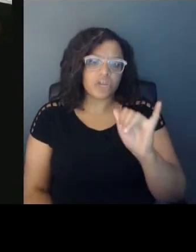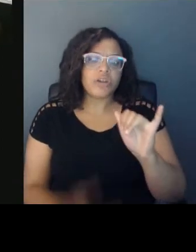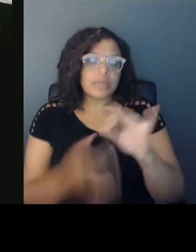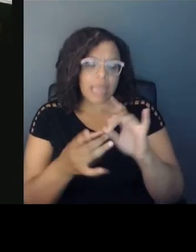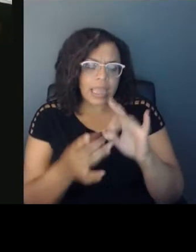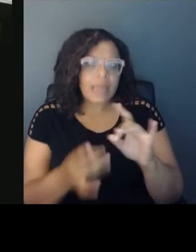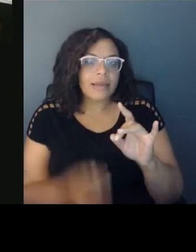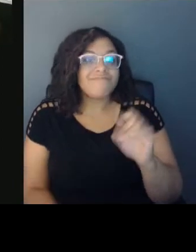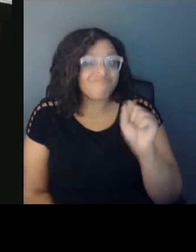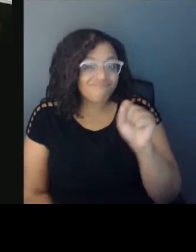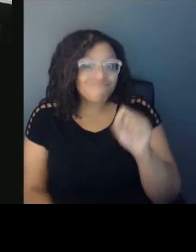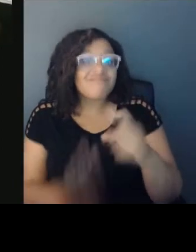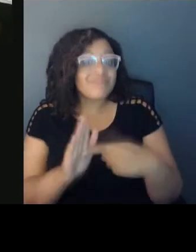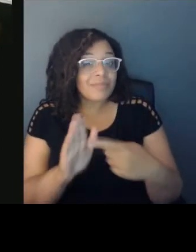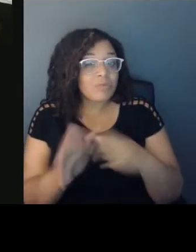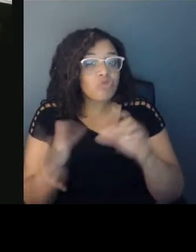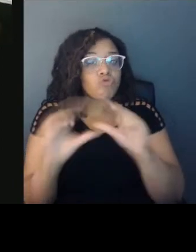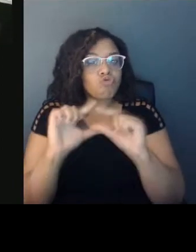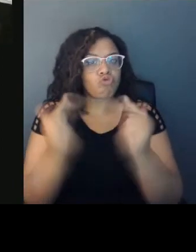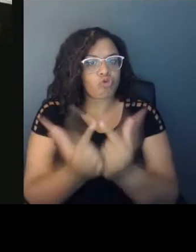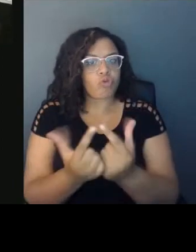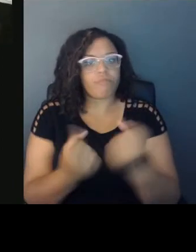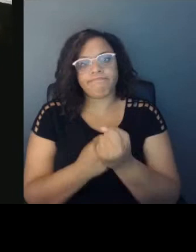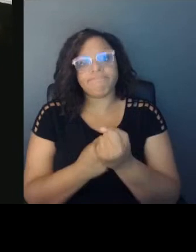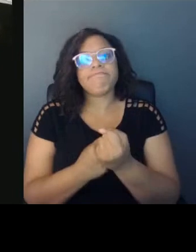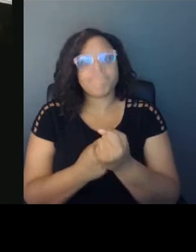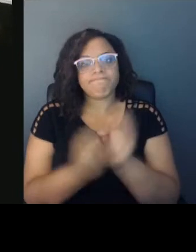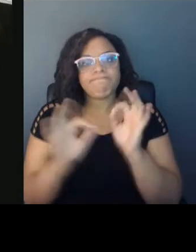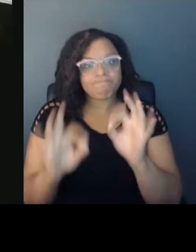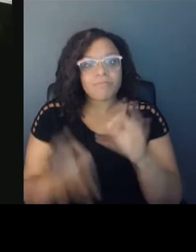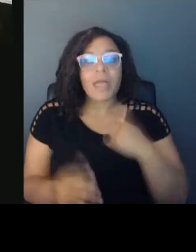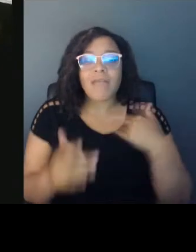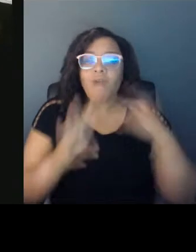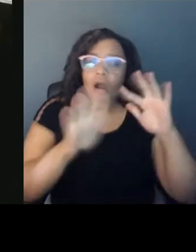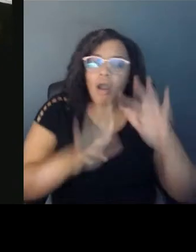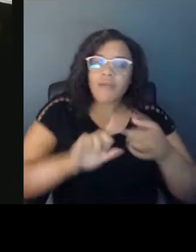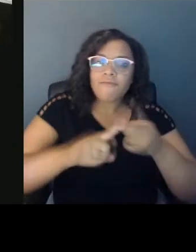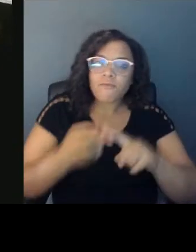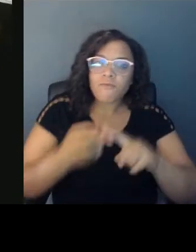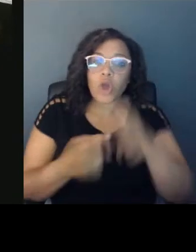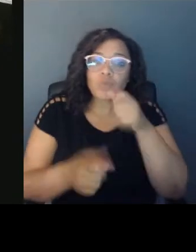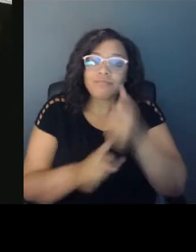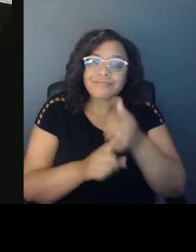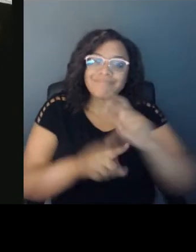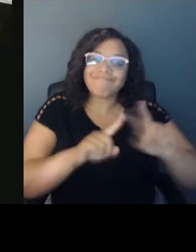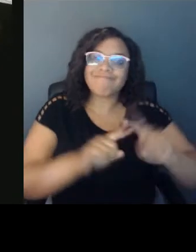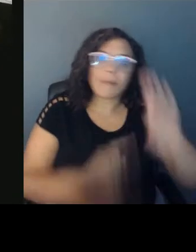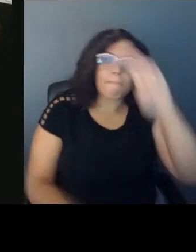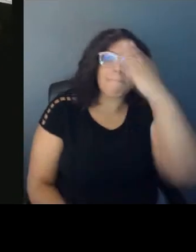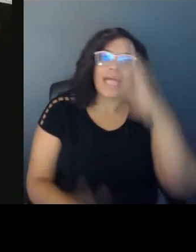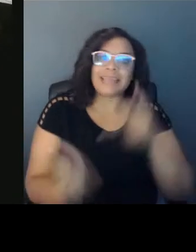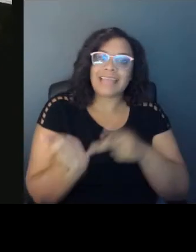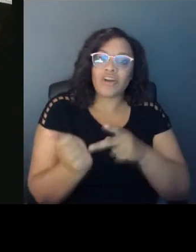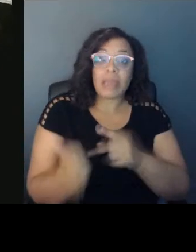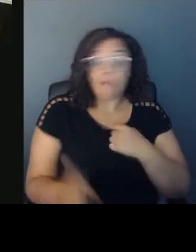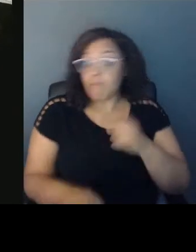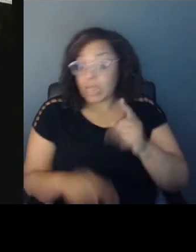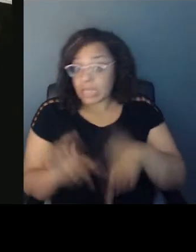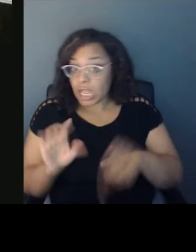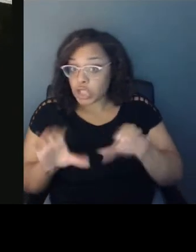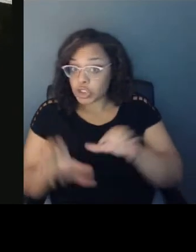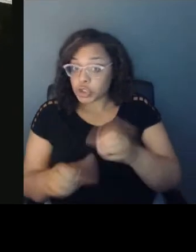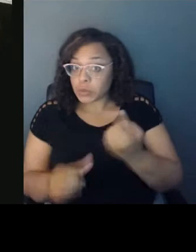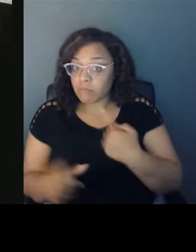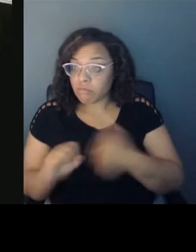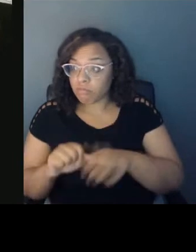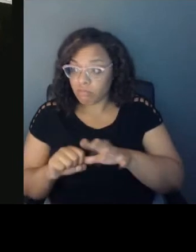group. I have a great group of friends and other black psychiatrists. And if I can't do something, I'm going to pass that on. I'm going to